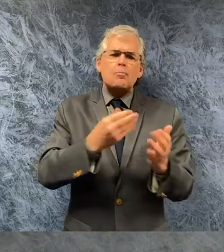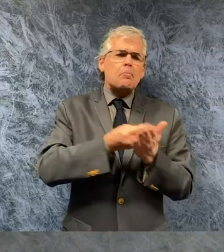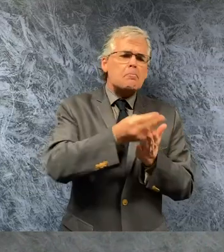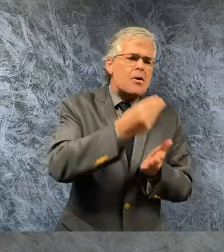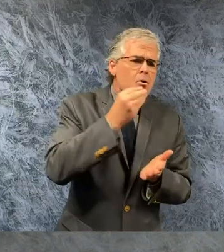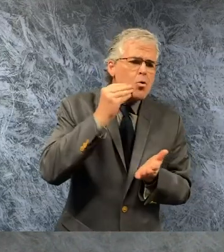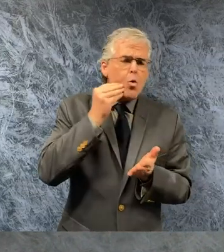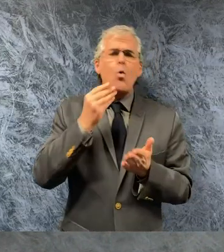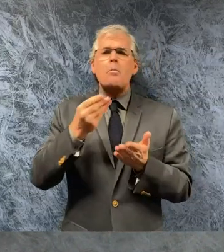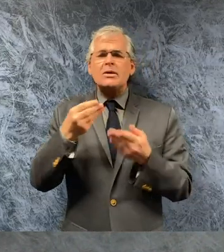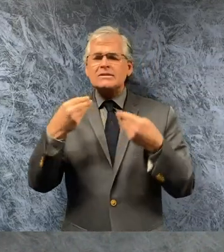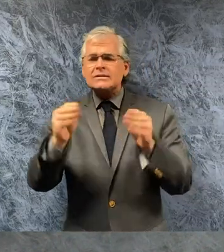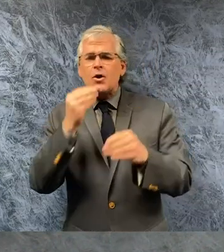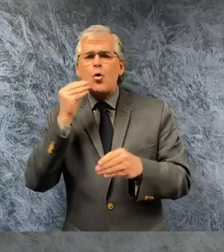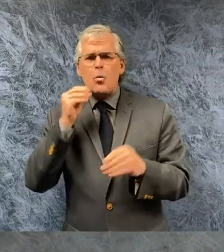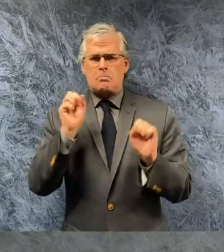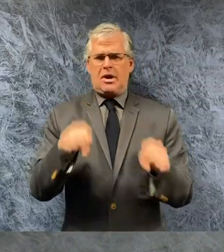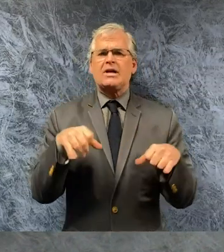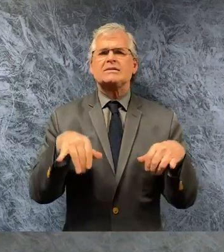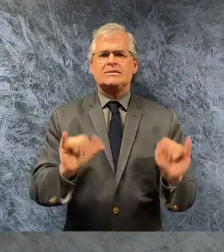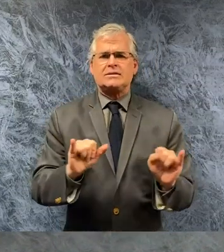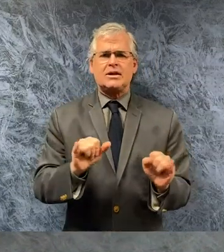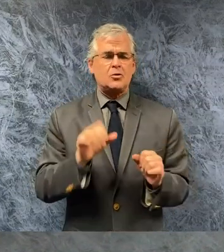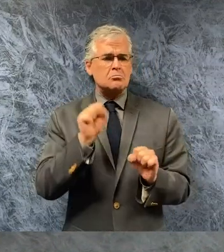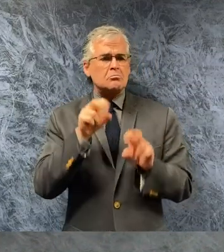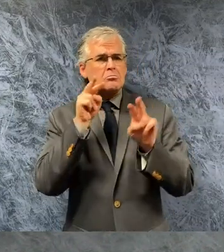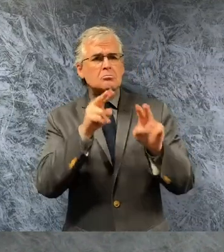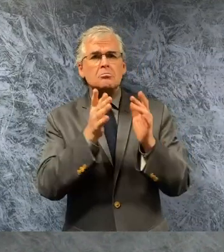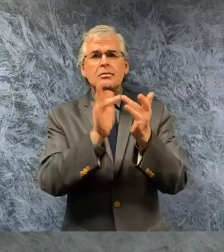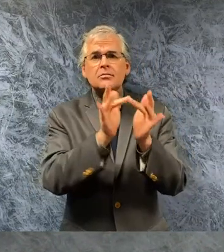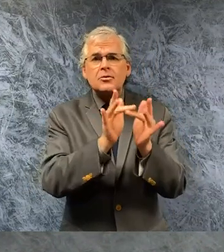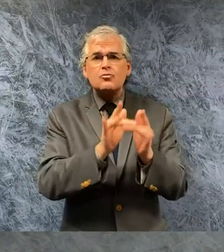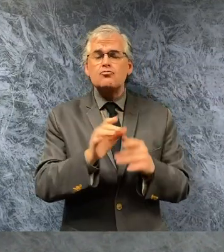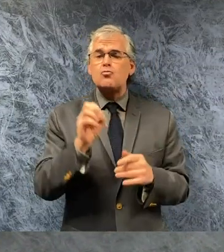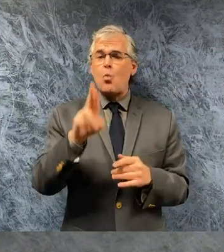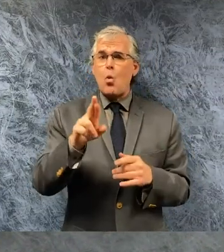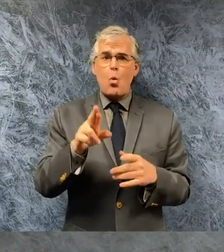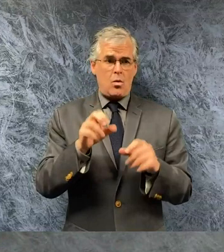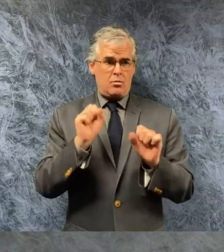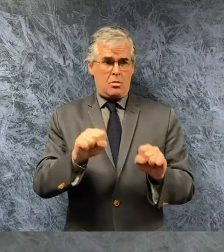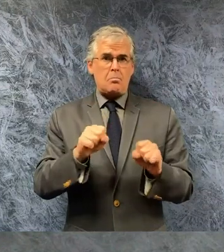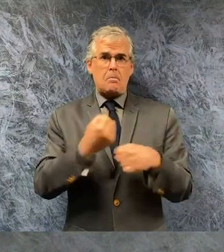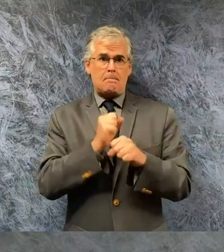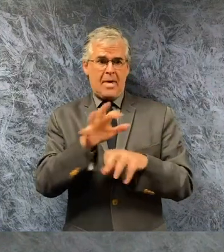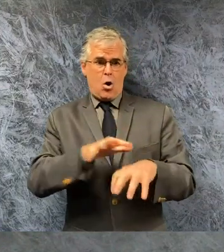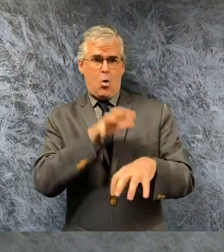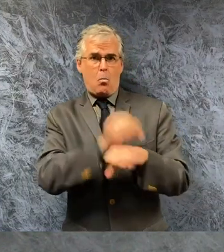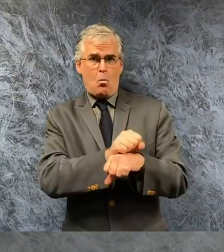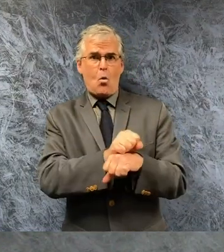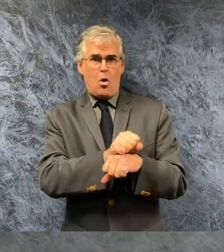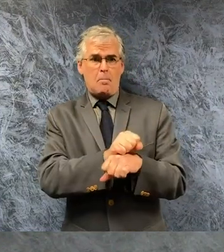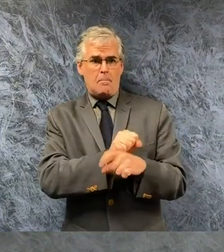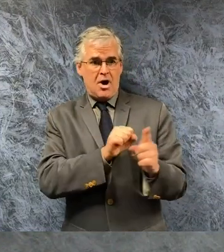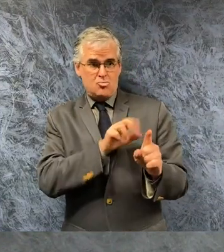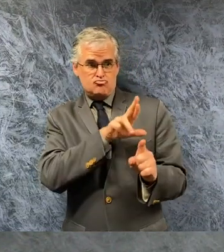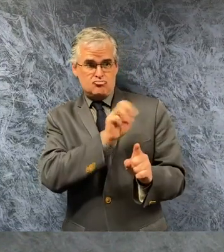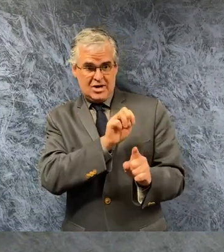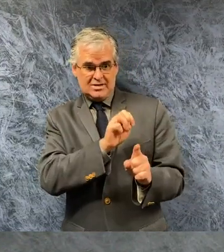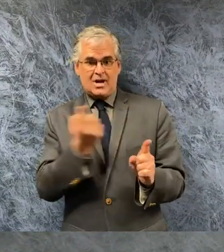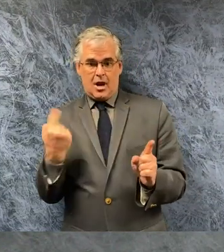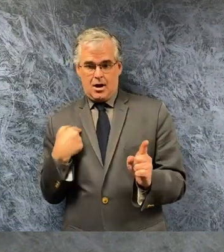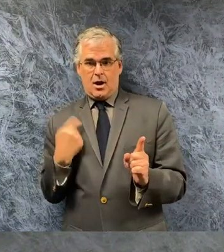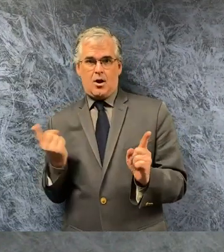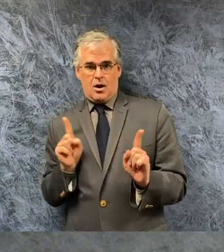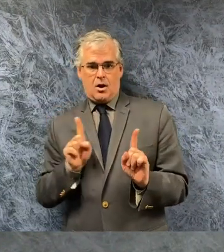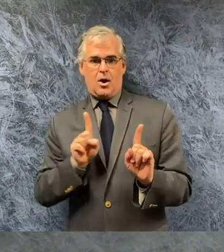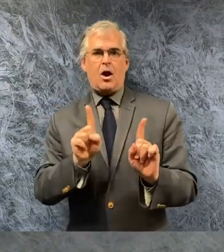stage a home and you can still make an appointment to see a house in person if it's not occupied and strict social distancing guidelines are